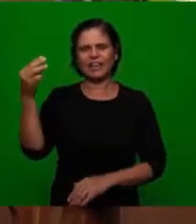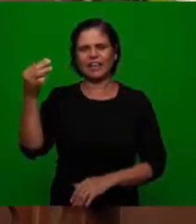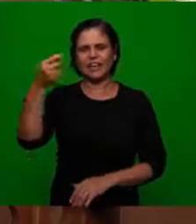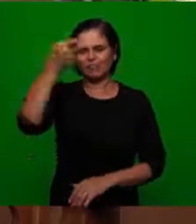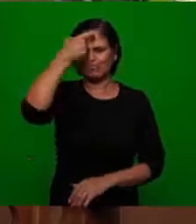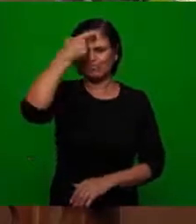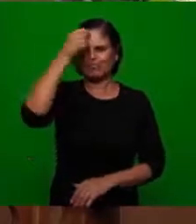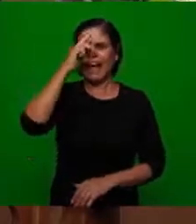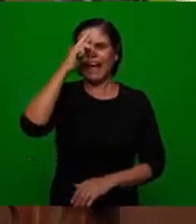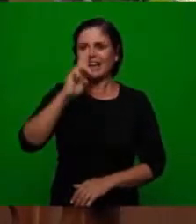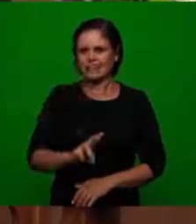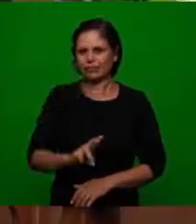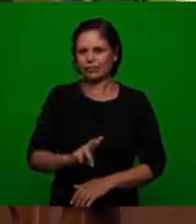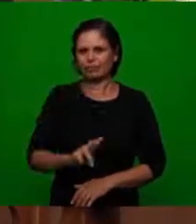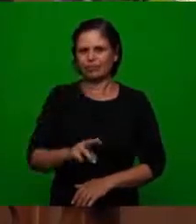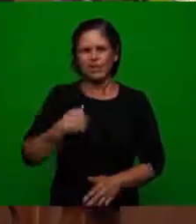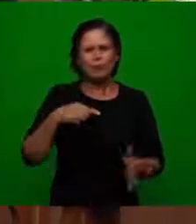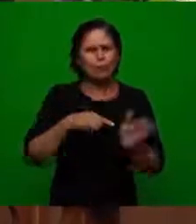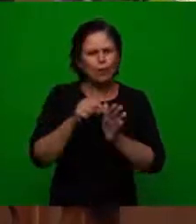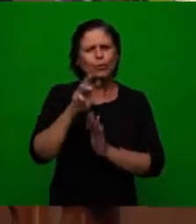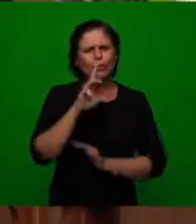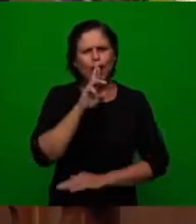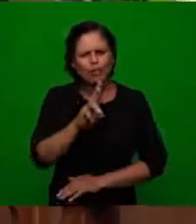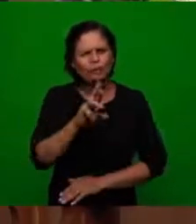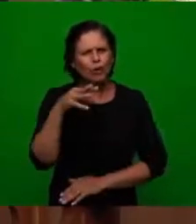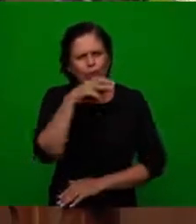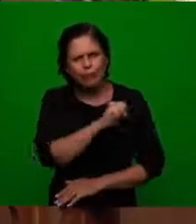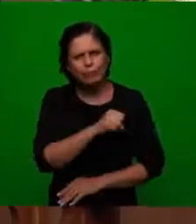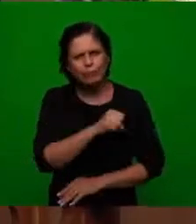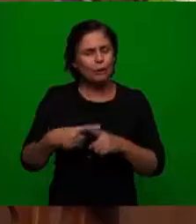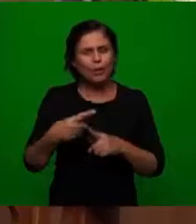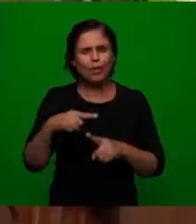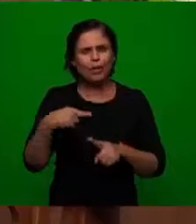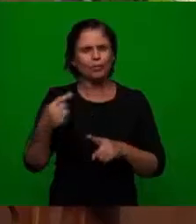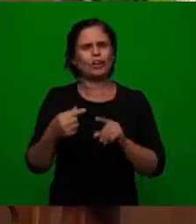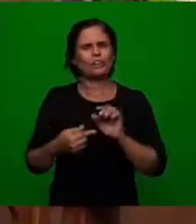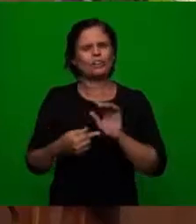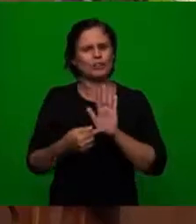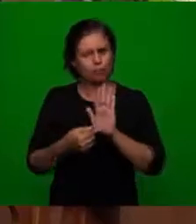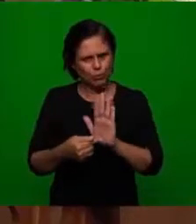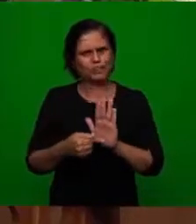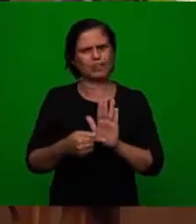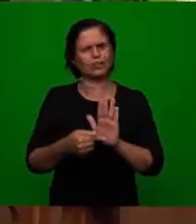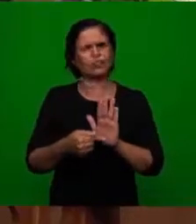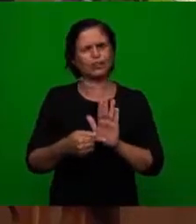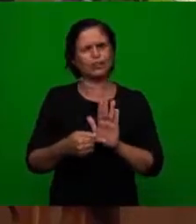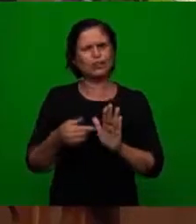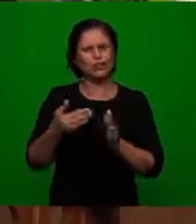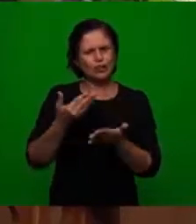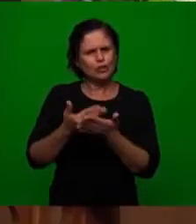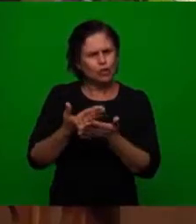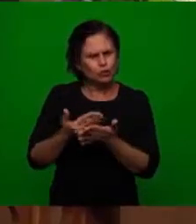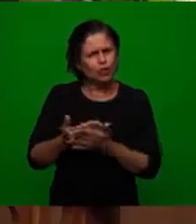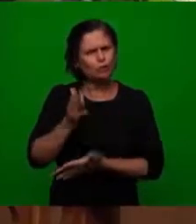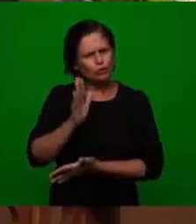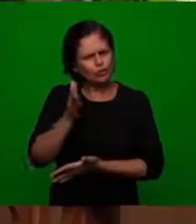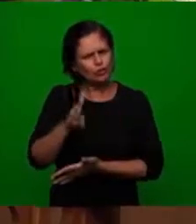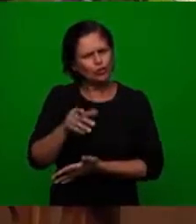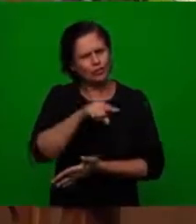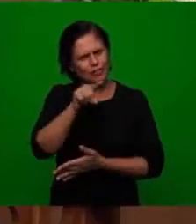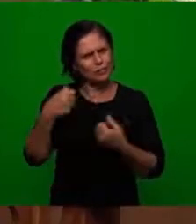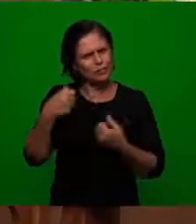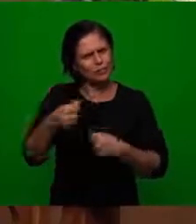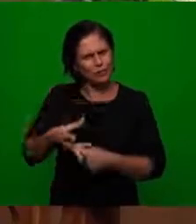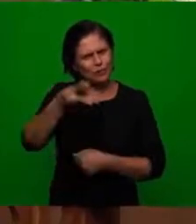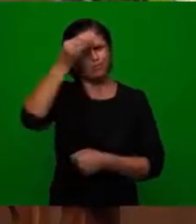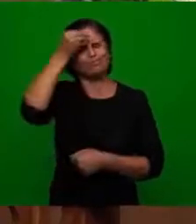so my brother you're asking and you're already answered we're asking not to reinforce the teachings that are